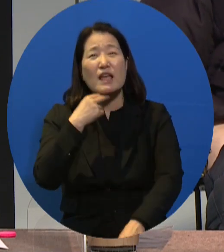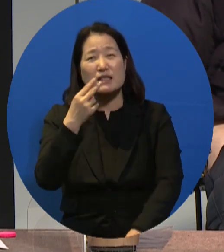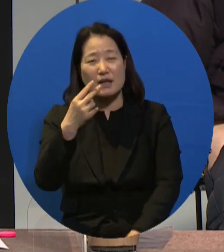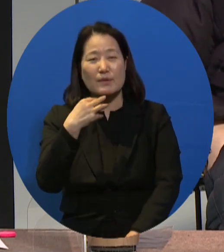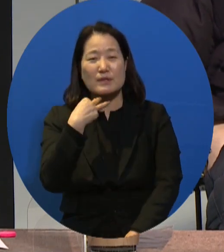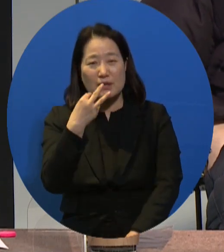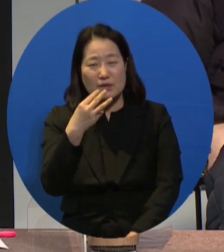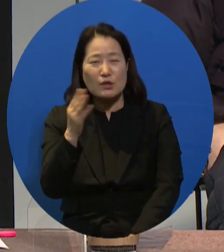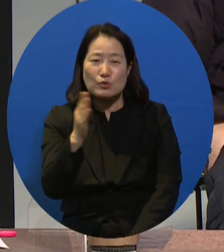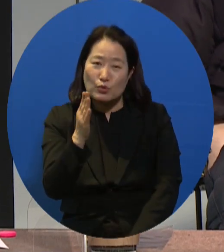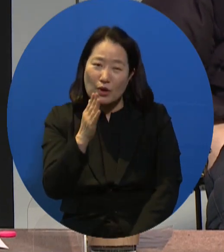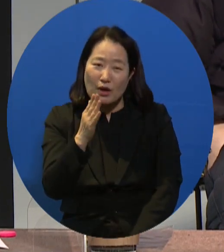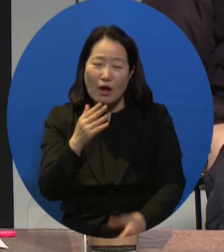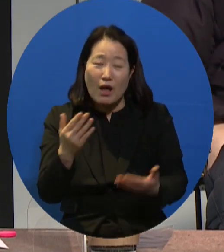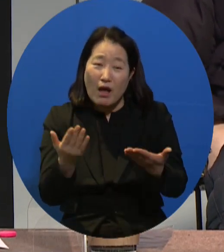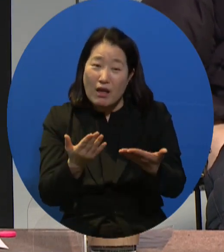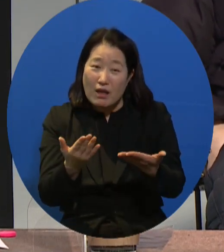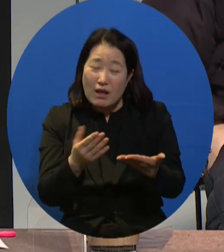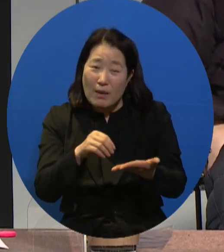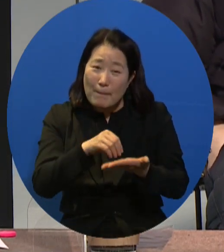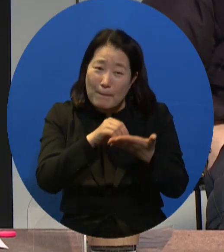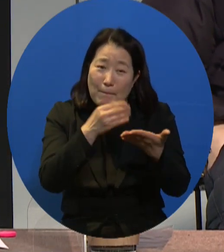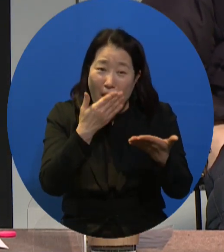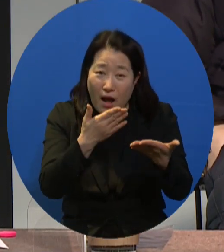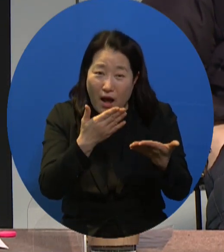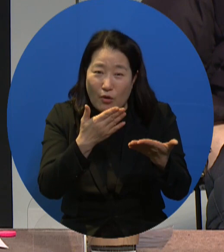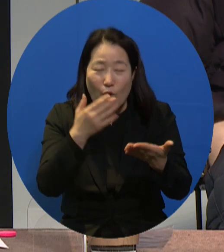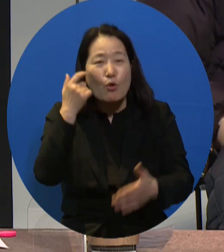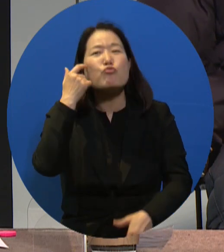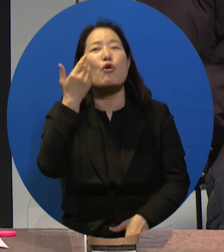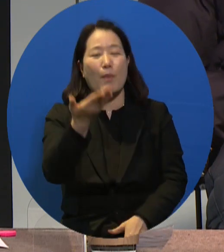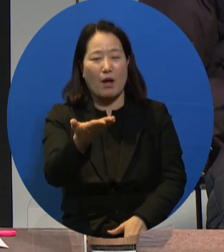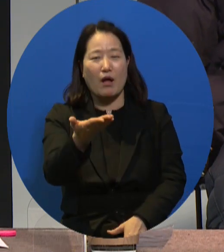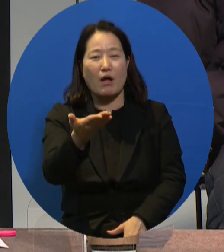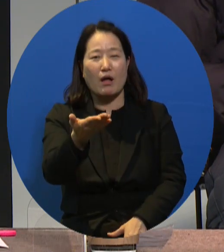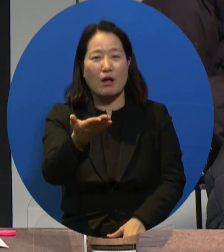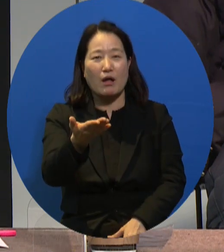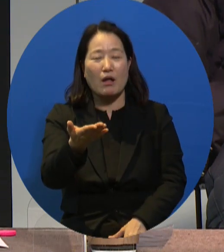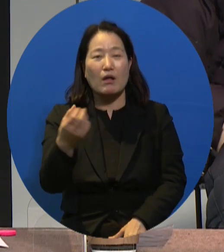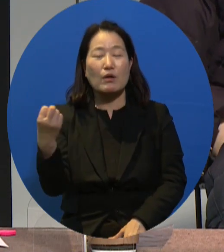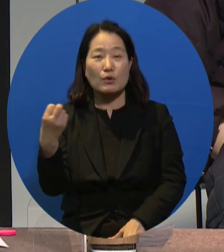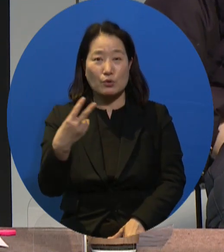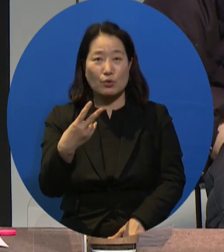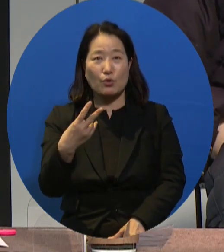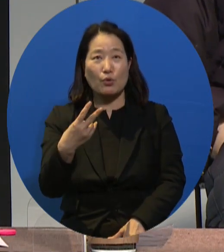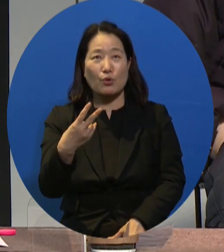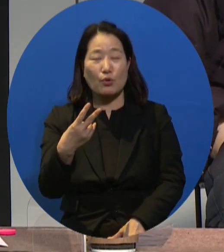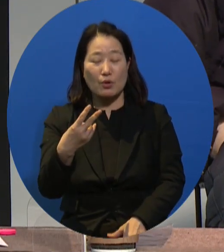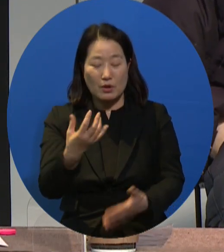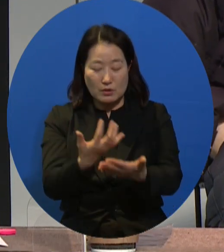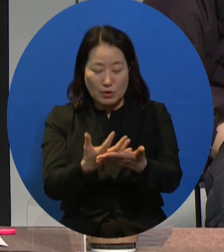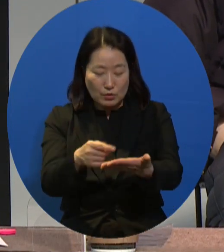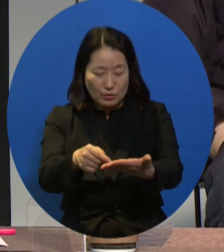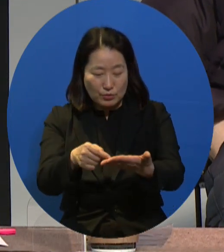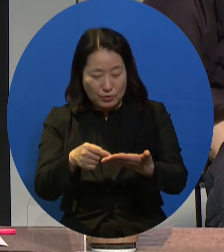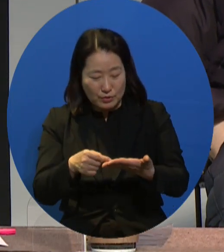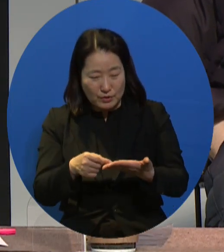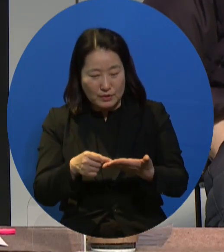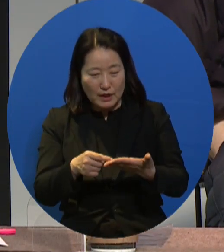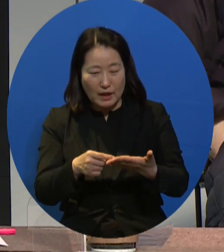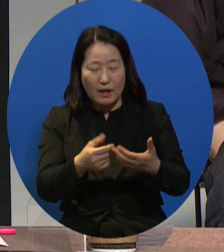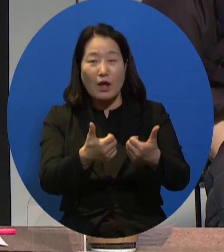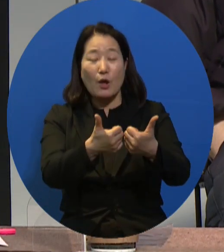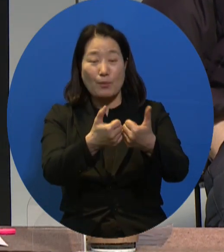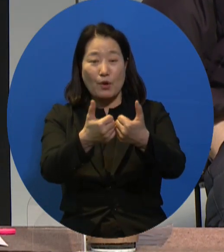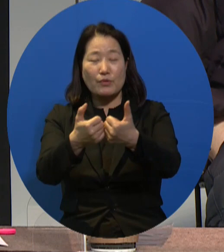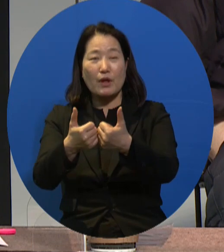intelligence level is three years old or second grade. So they were quite concerned.